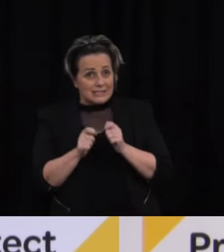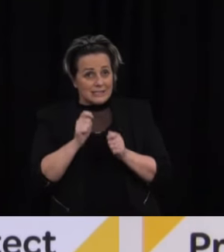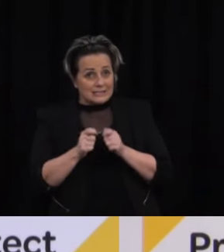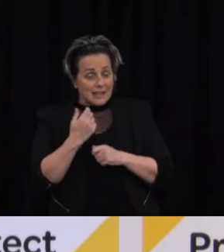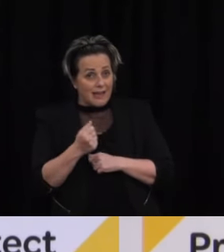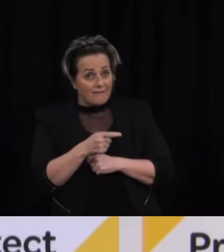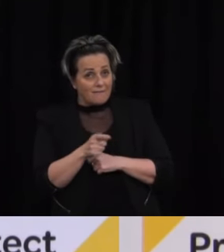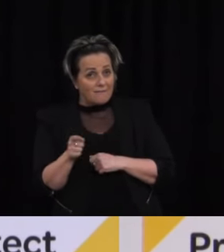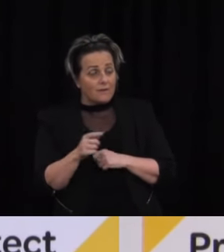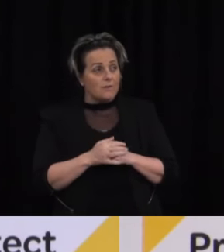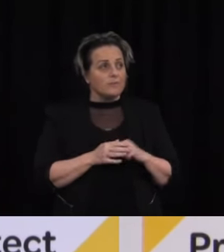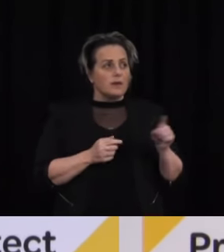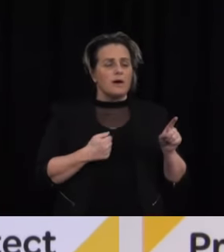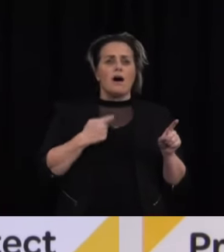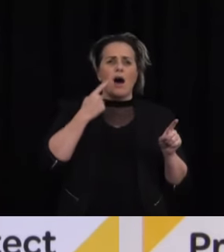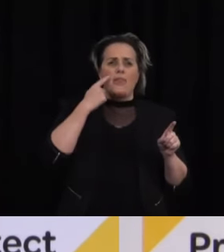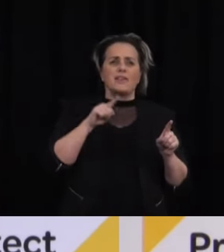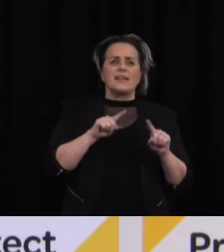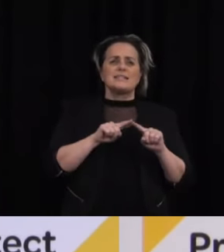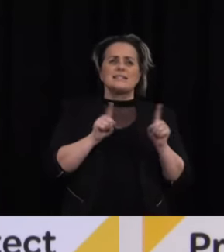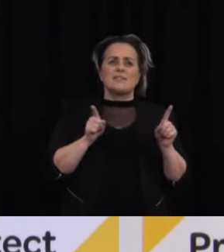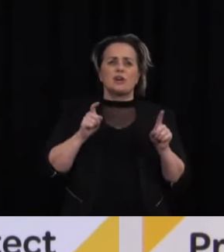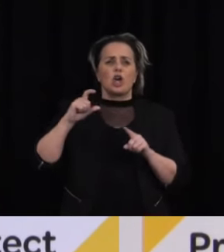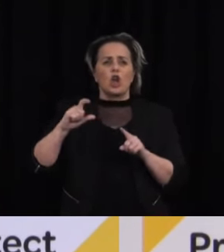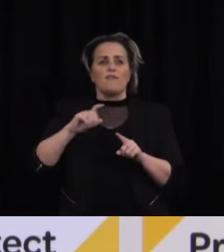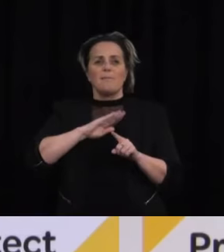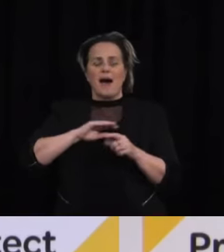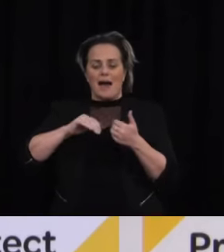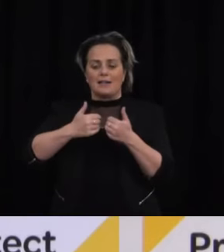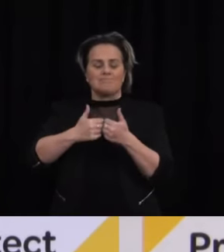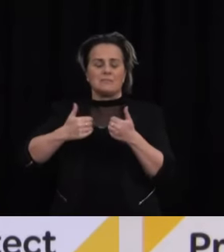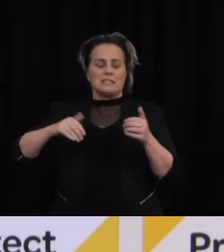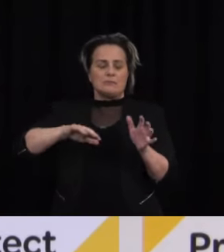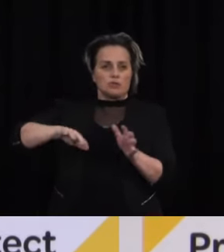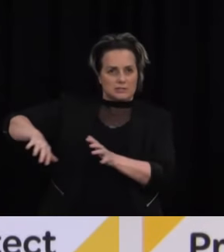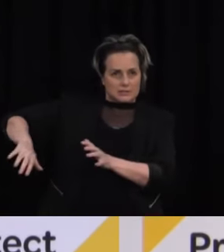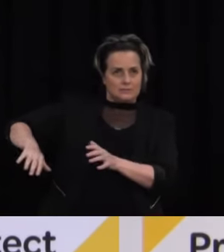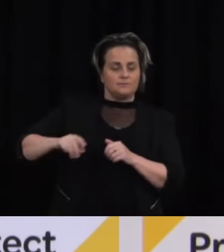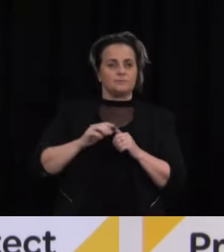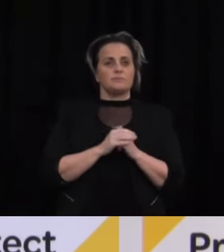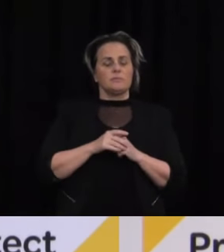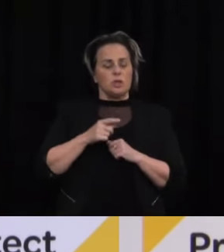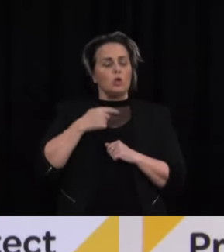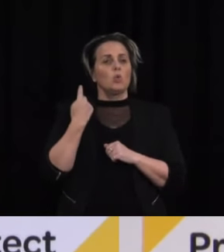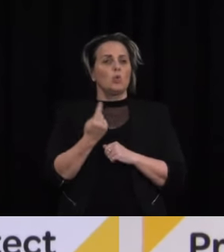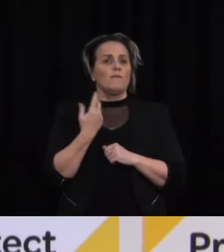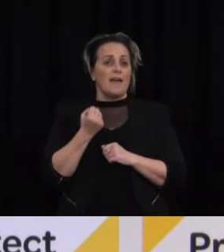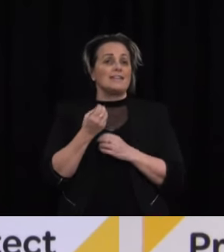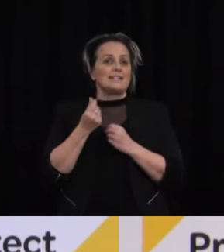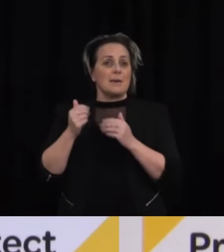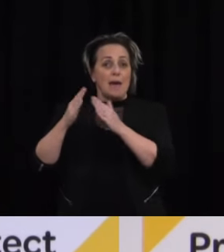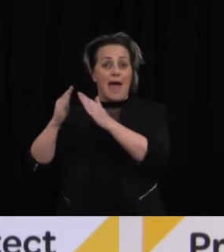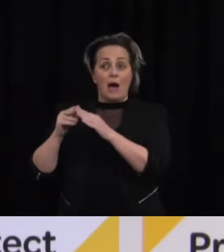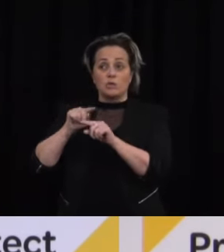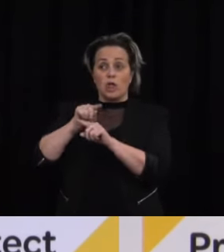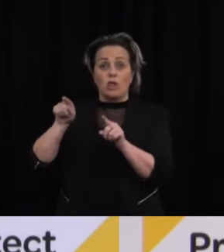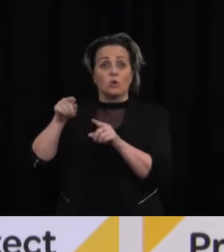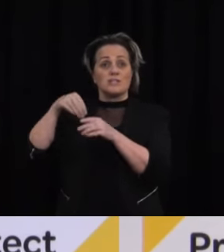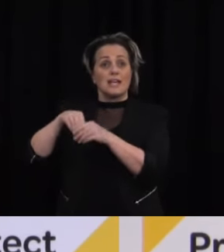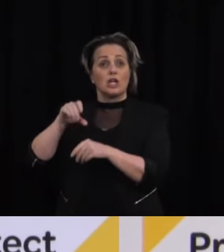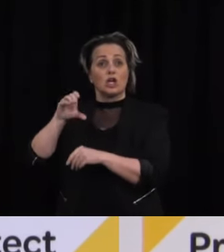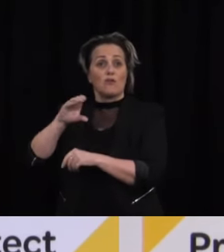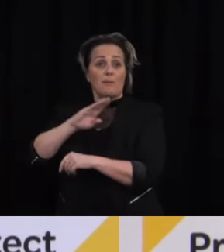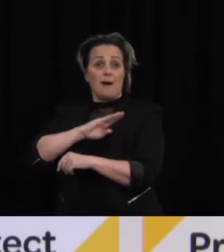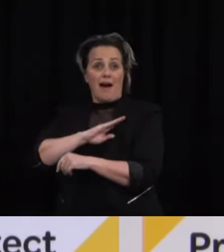so I think they're different from the households in Clover Park I think that's a different thing there and we have had a number of households that have been in Clover Park